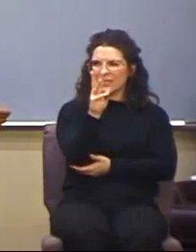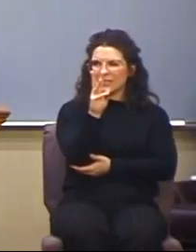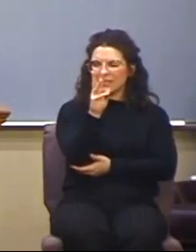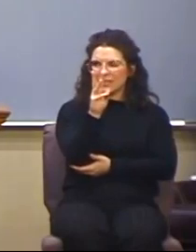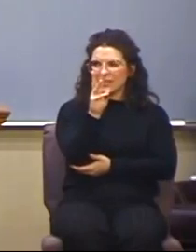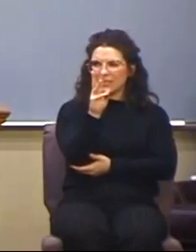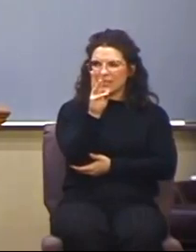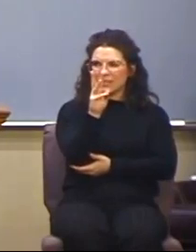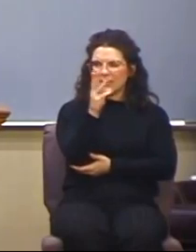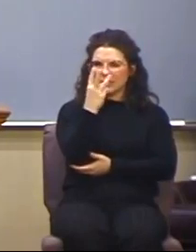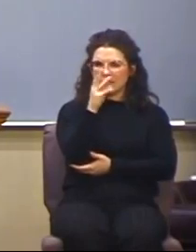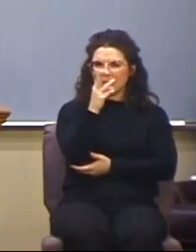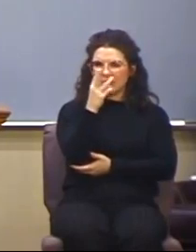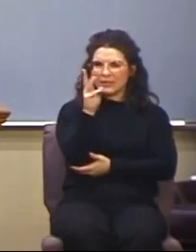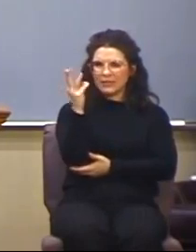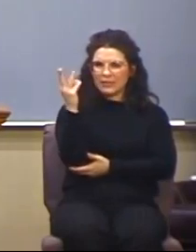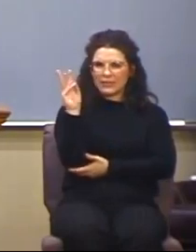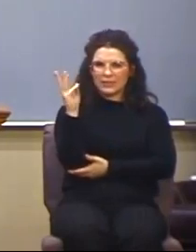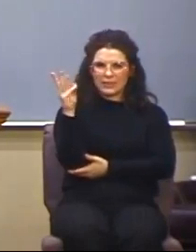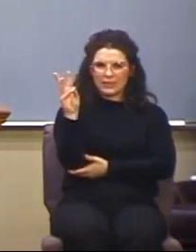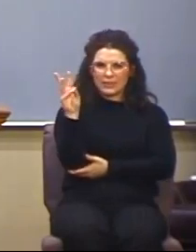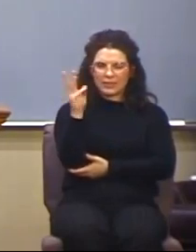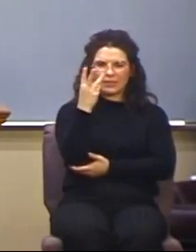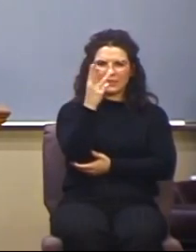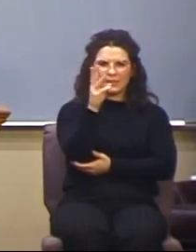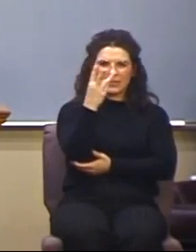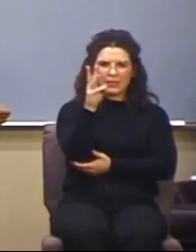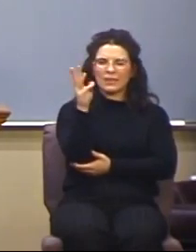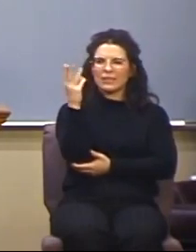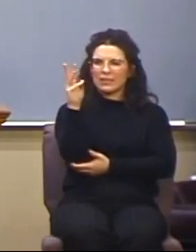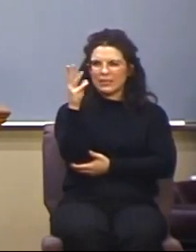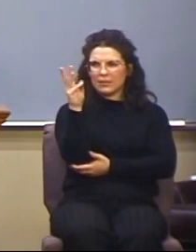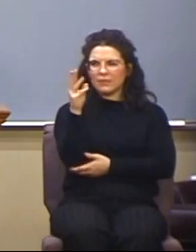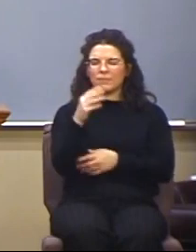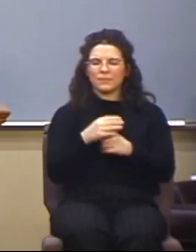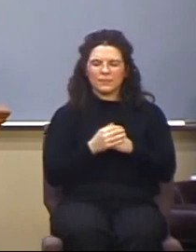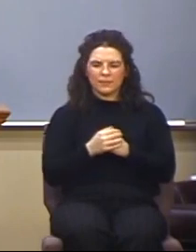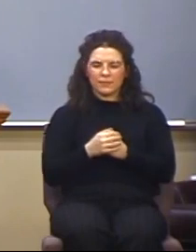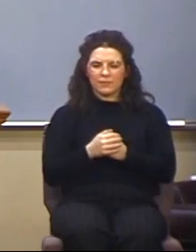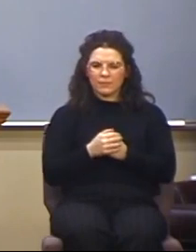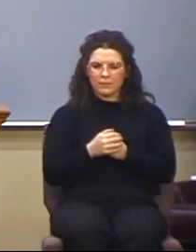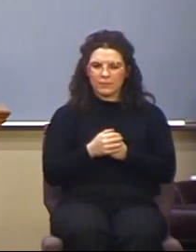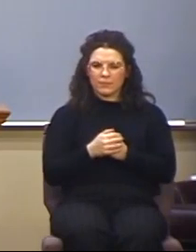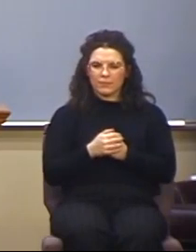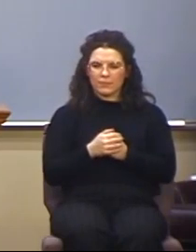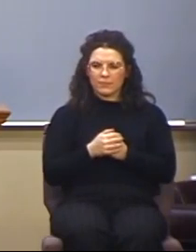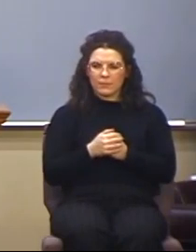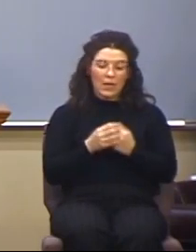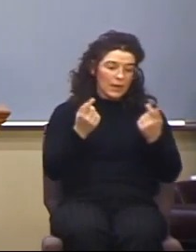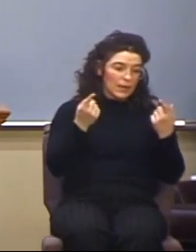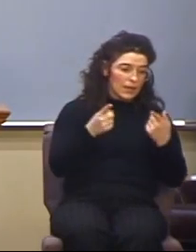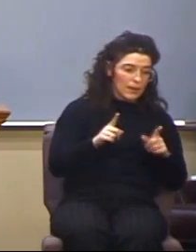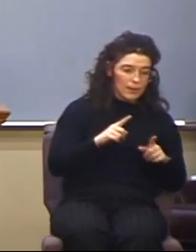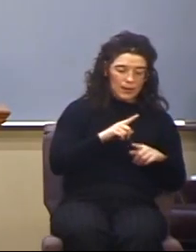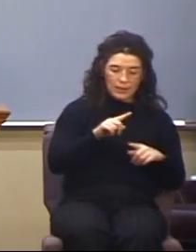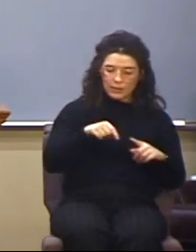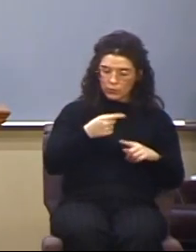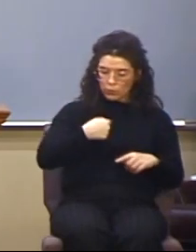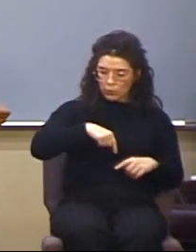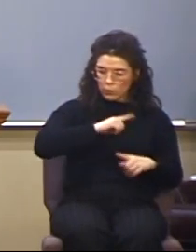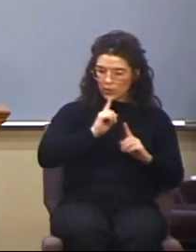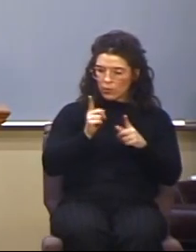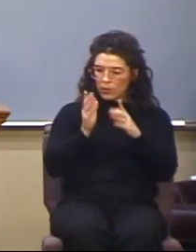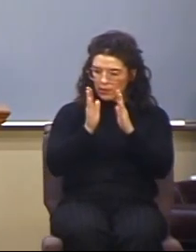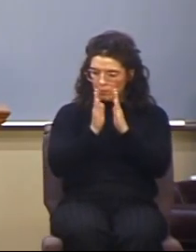pick it up there at verse 16, Acts chapter 16, verse 16. And it came to pass, as we went to prayer, a certain